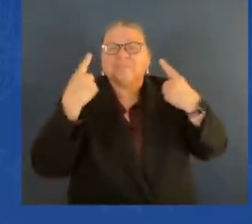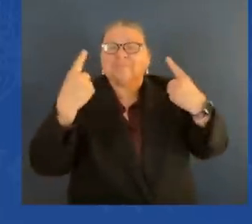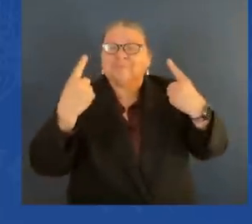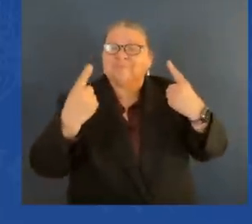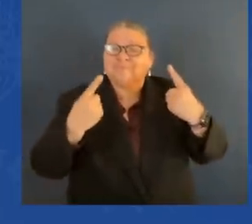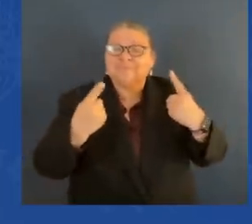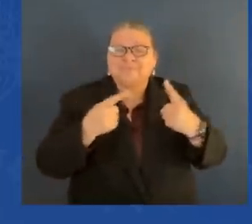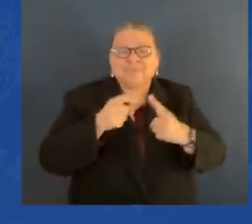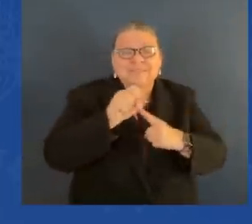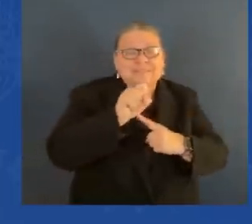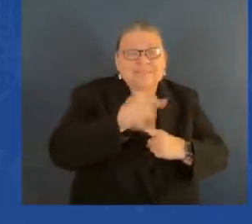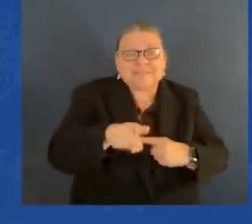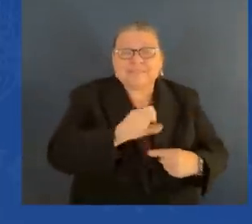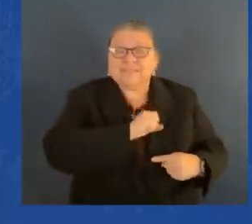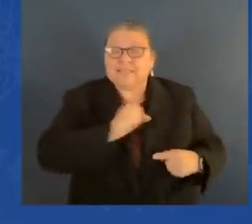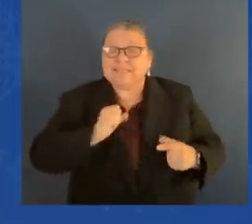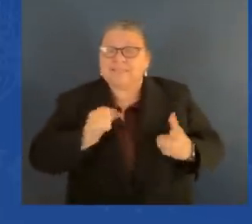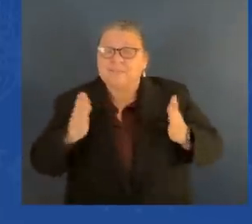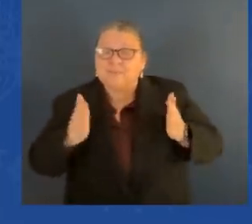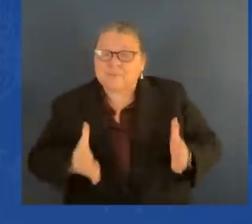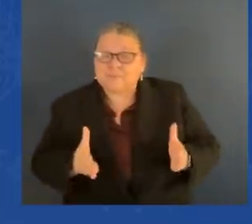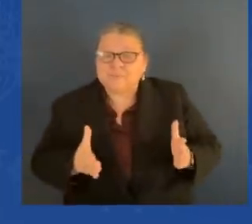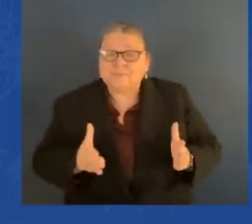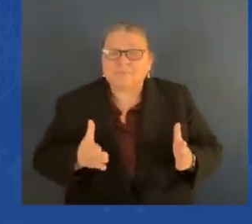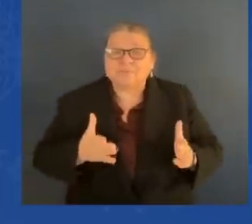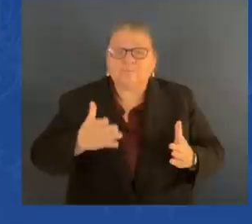the eggs and the bacon?